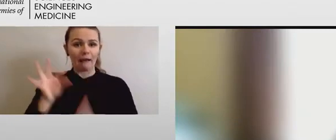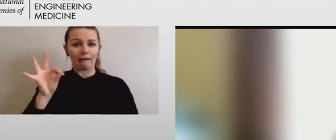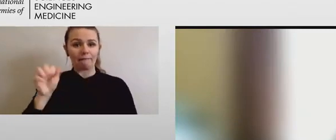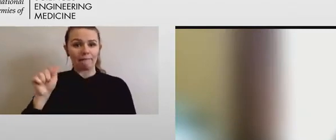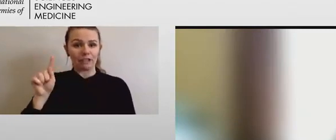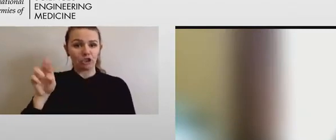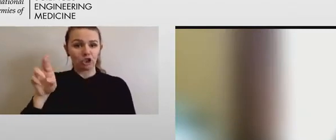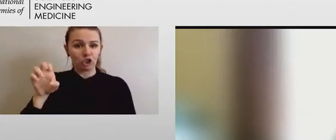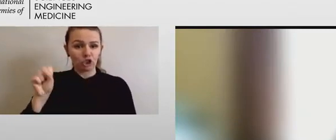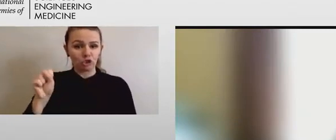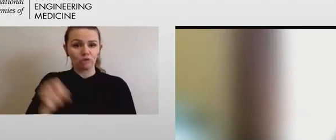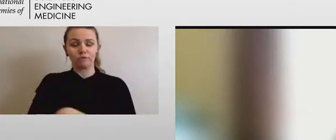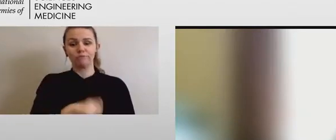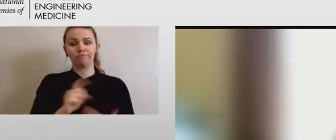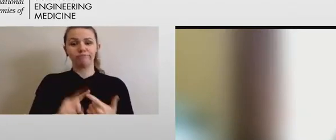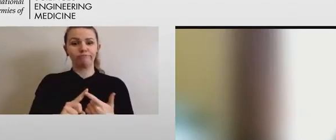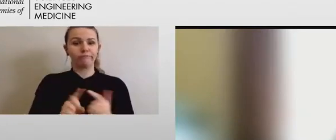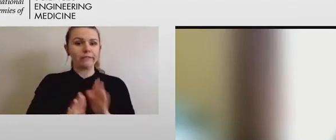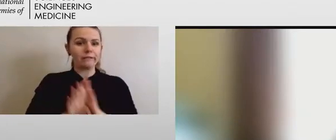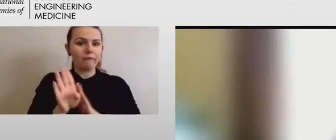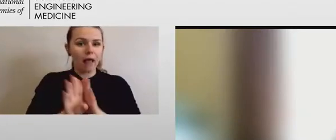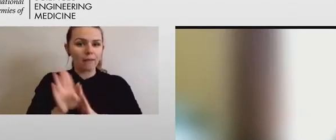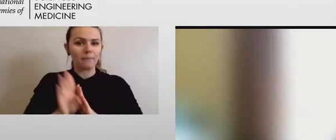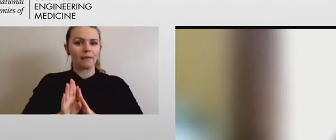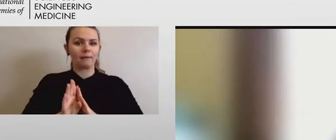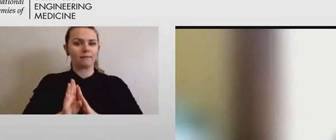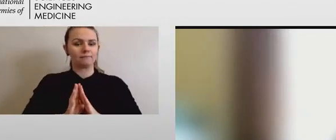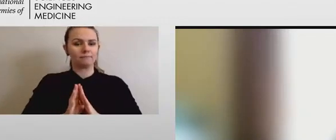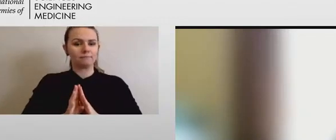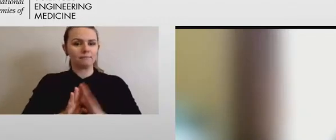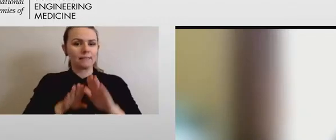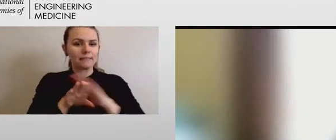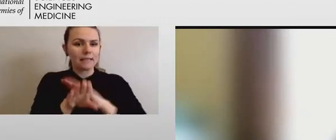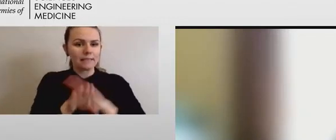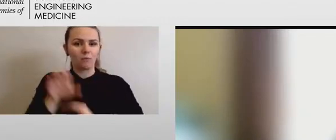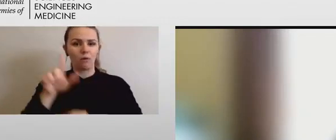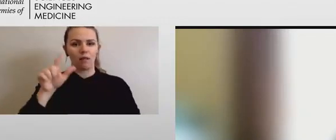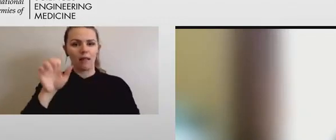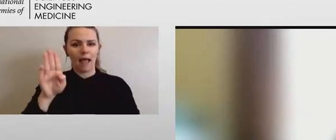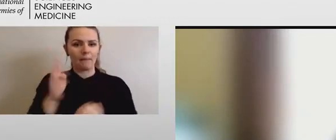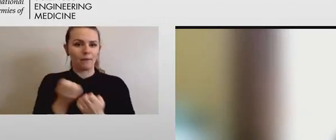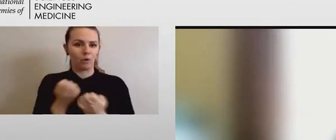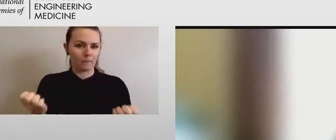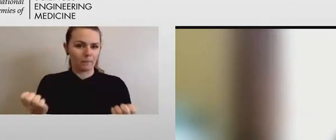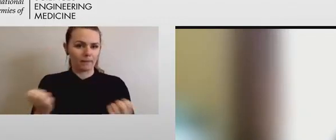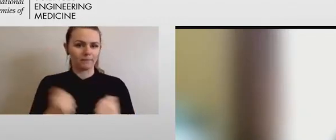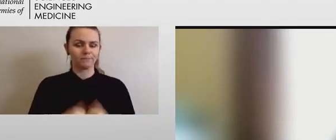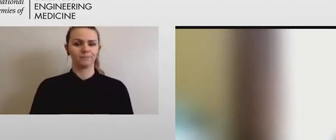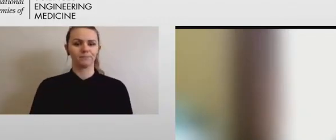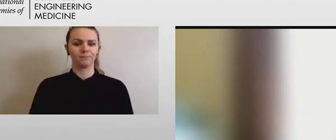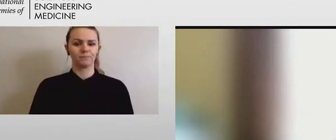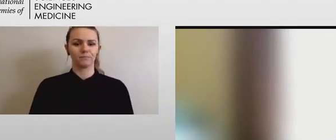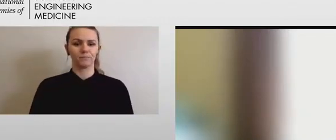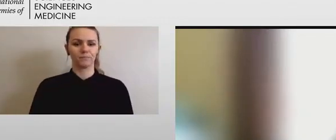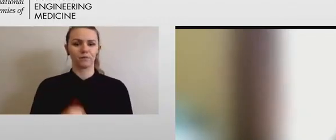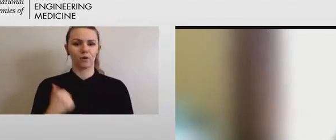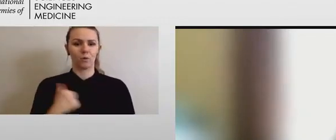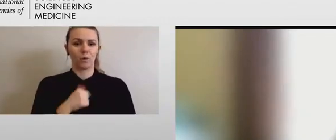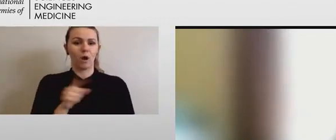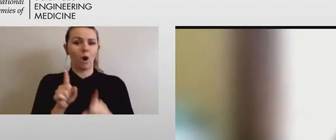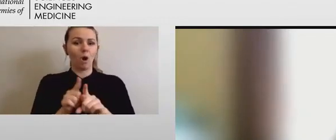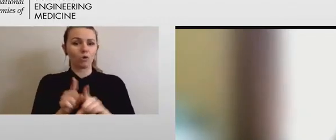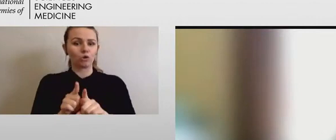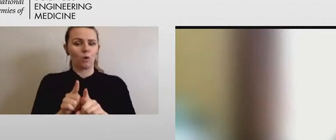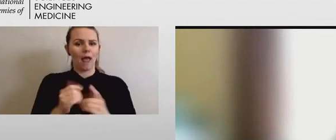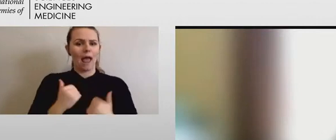and developing accessible lab equipment. There is also a need to improve the training of